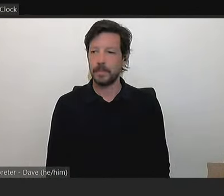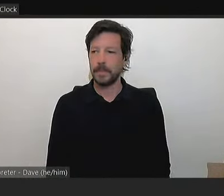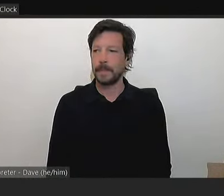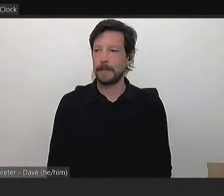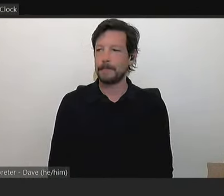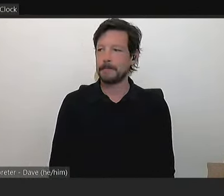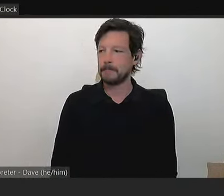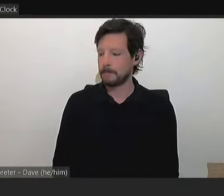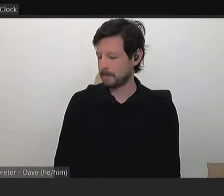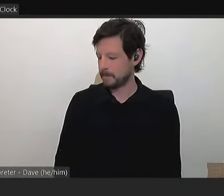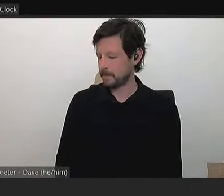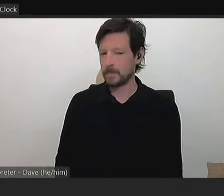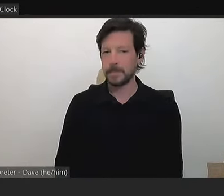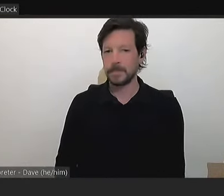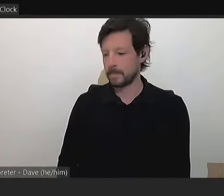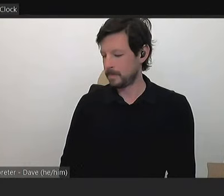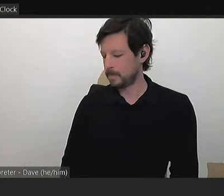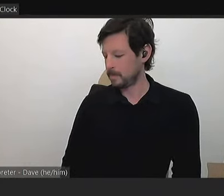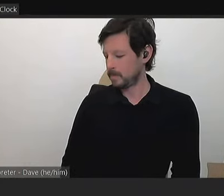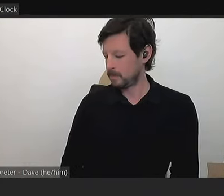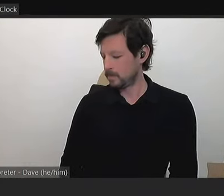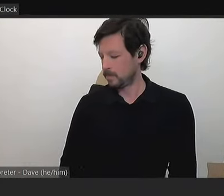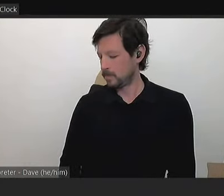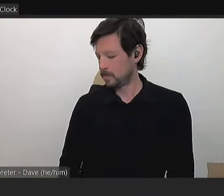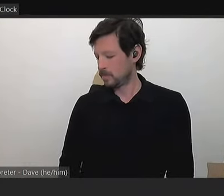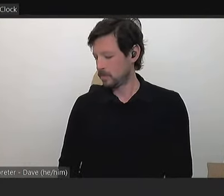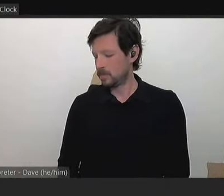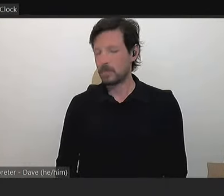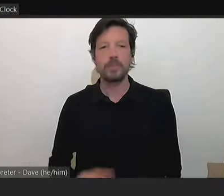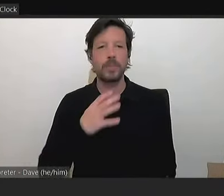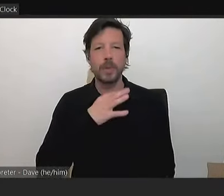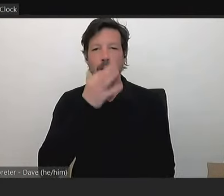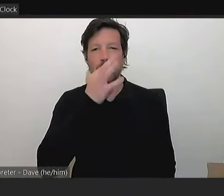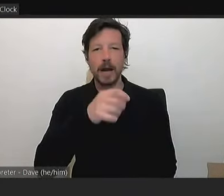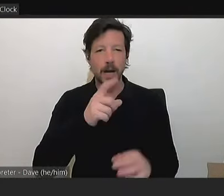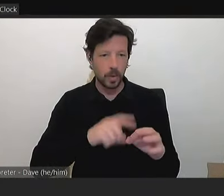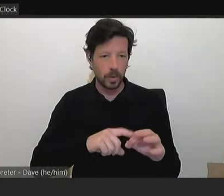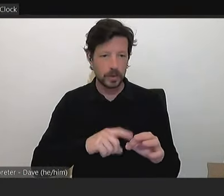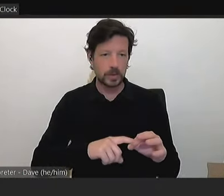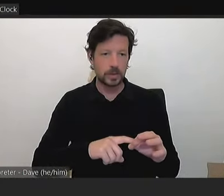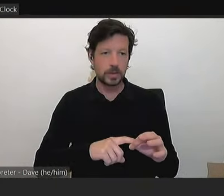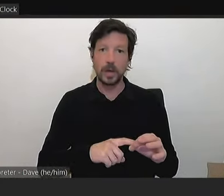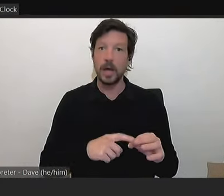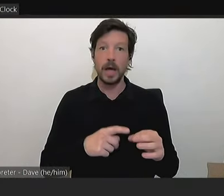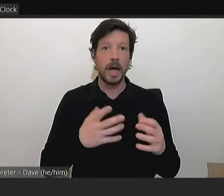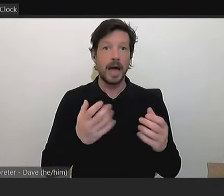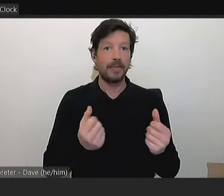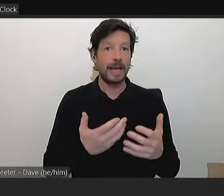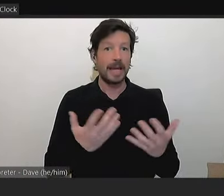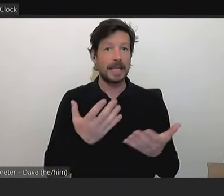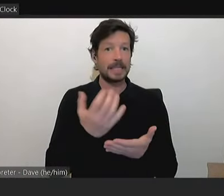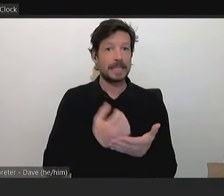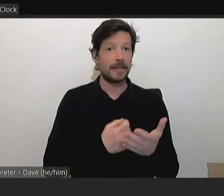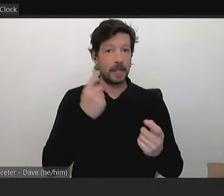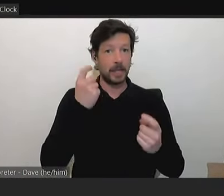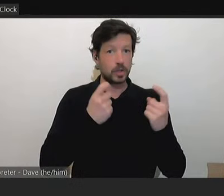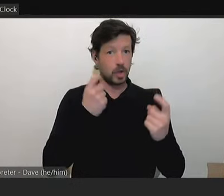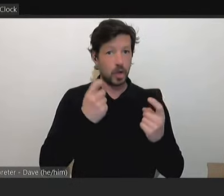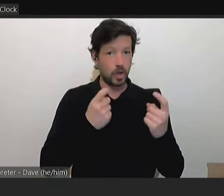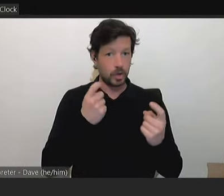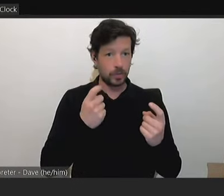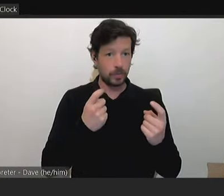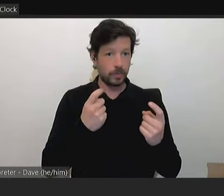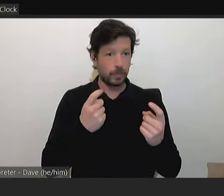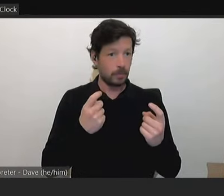I'd like to ask a question because I know that this comes up quite a bit. In reference, are there safety concerns at this point in time, whether we go